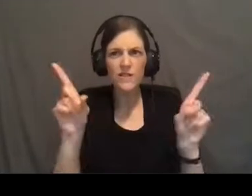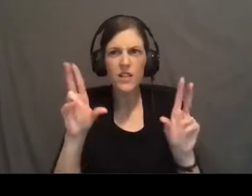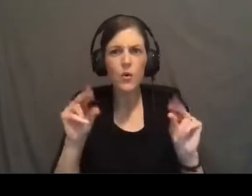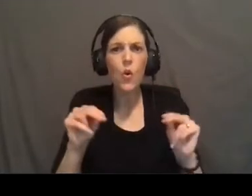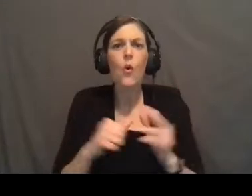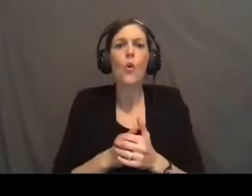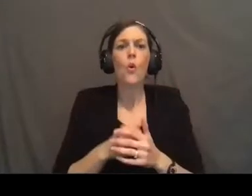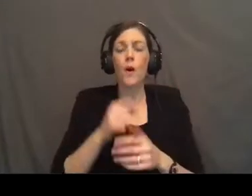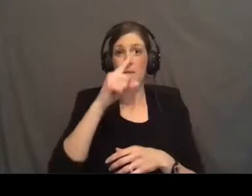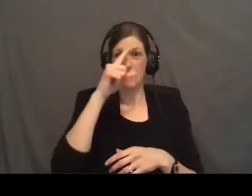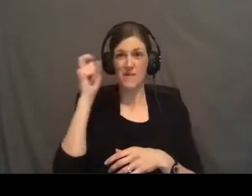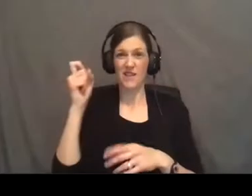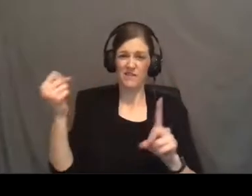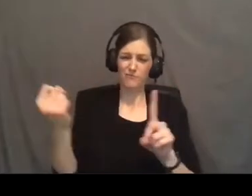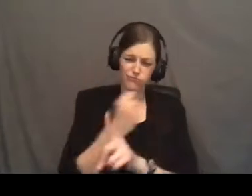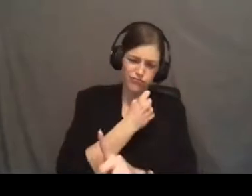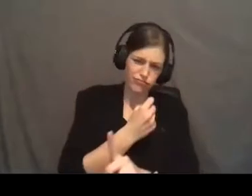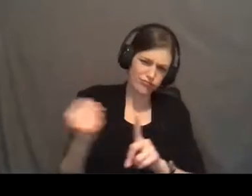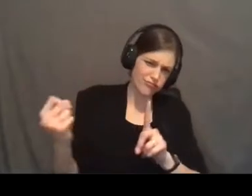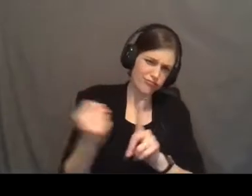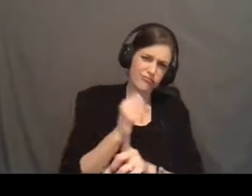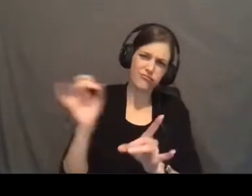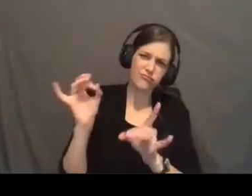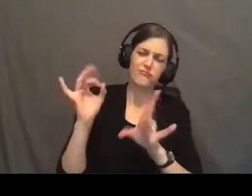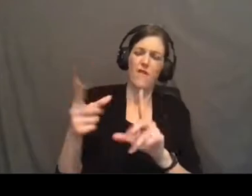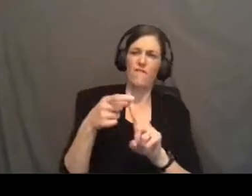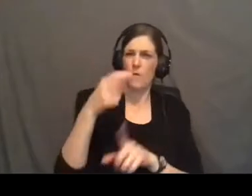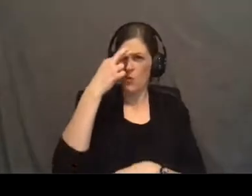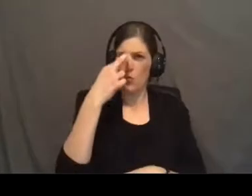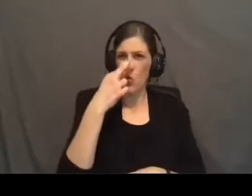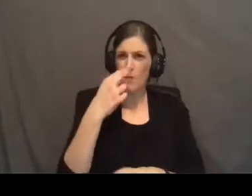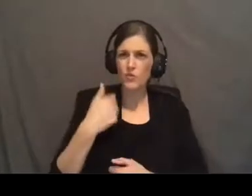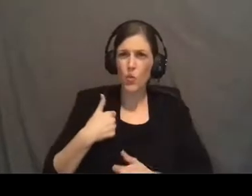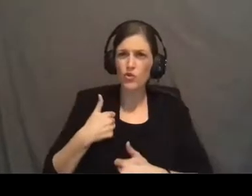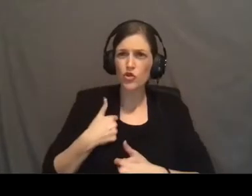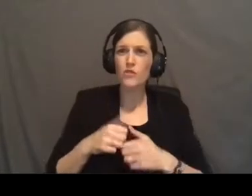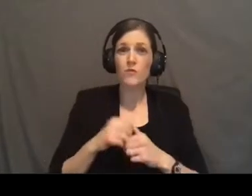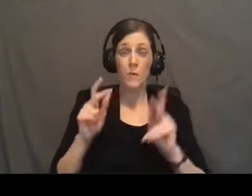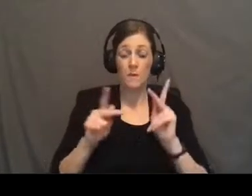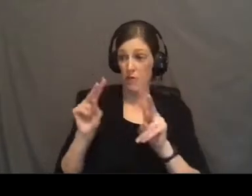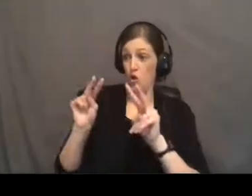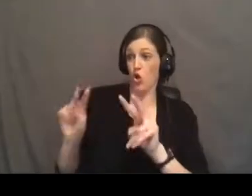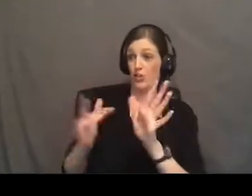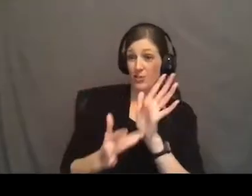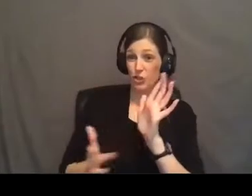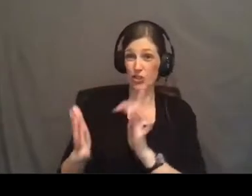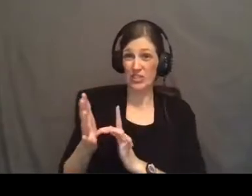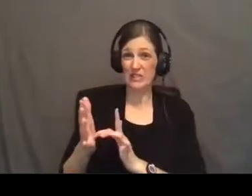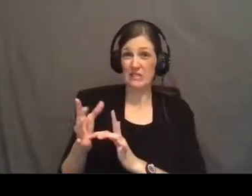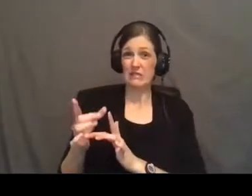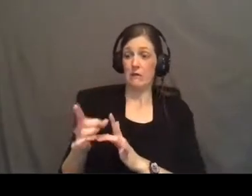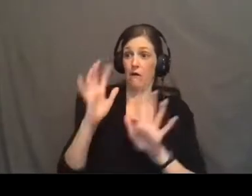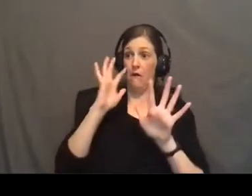It's because he was beaten so cruelly by the Roman soldiers that when people looked at Jesus, they were